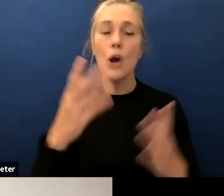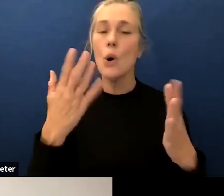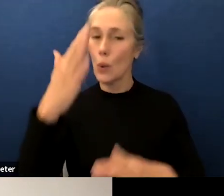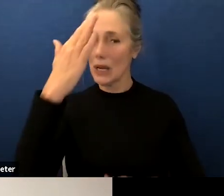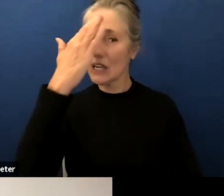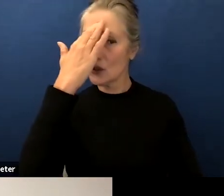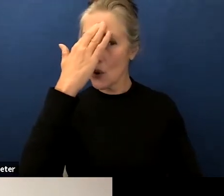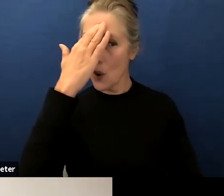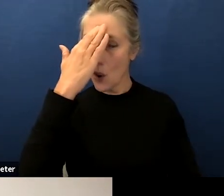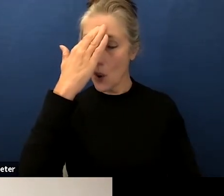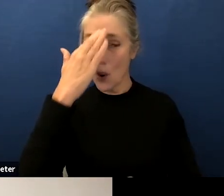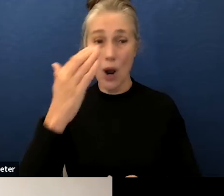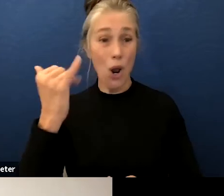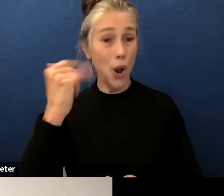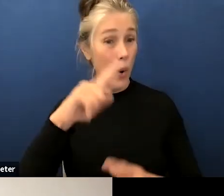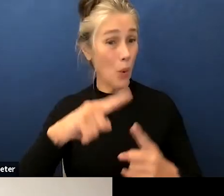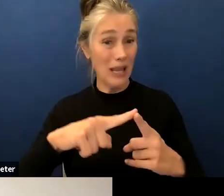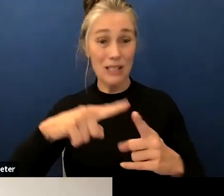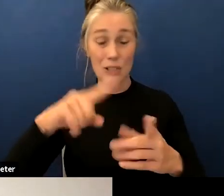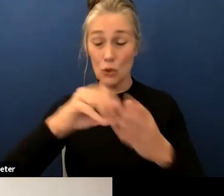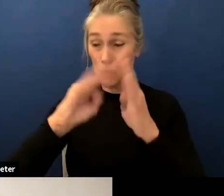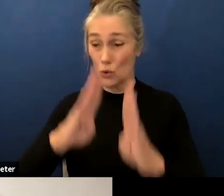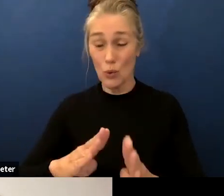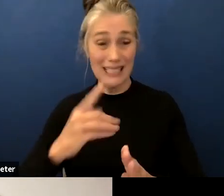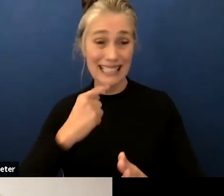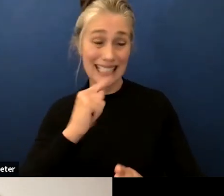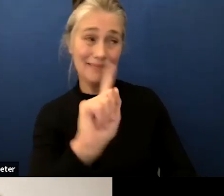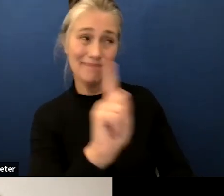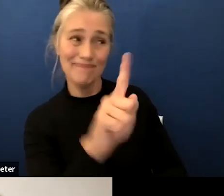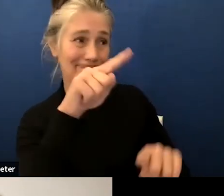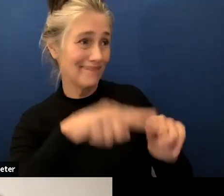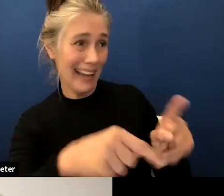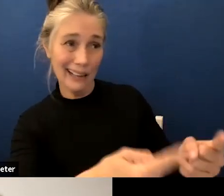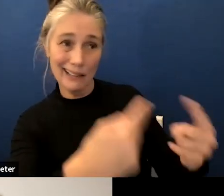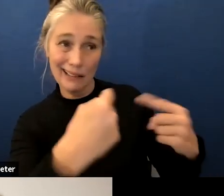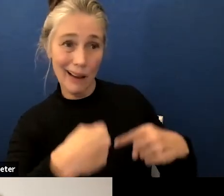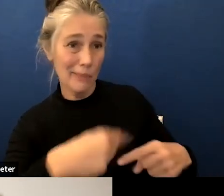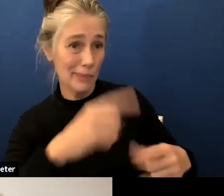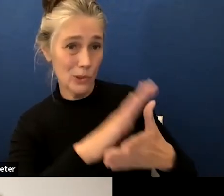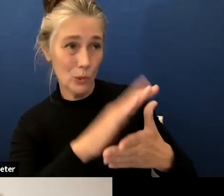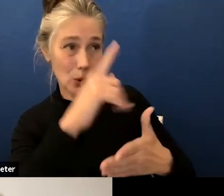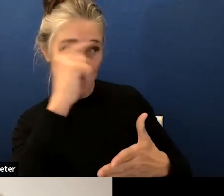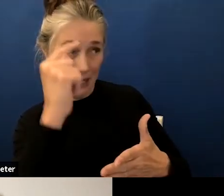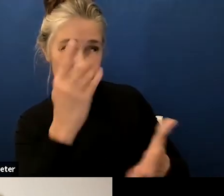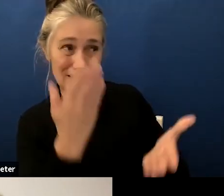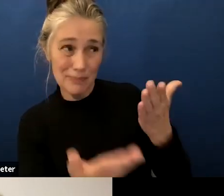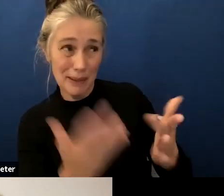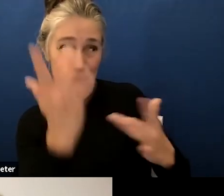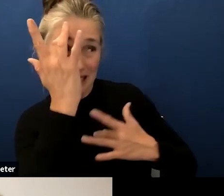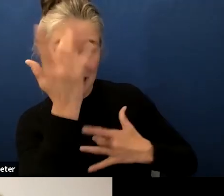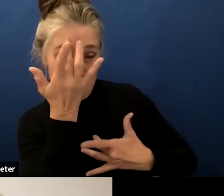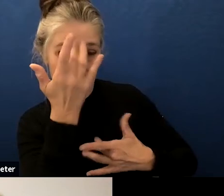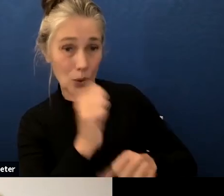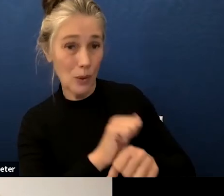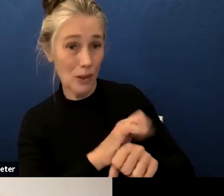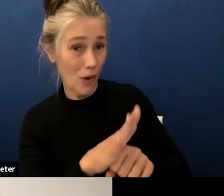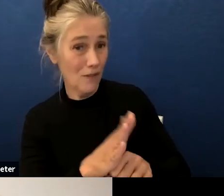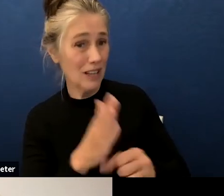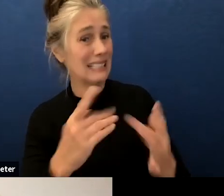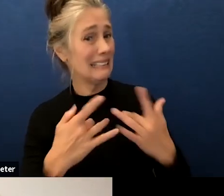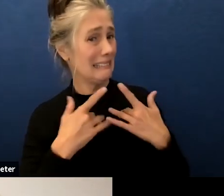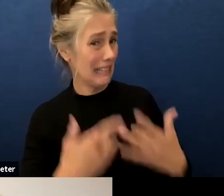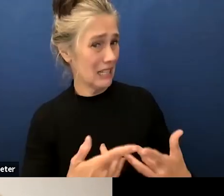students are excluded from school for covid it's usually more than one day or two days or five days it's